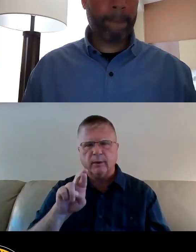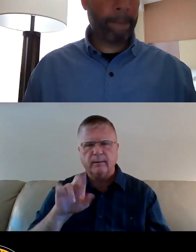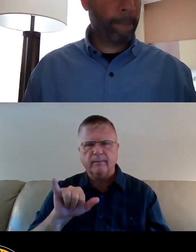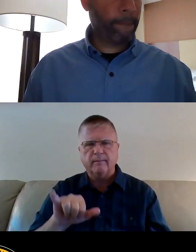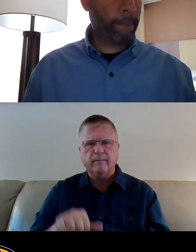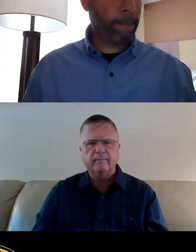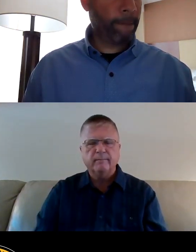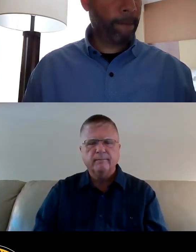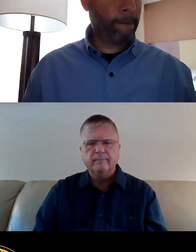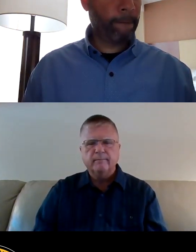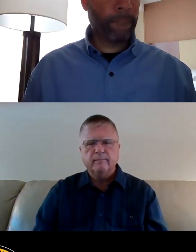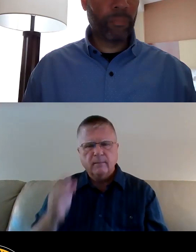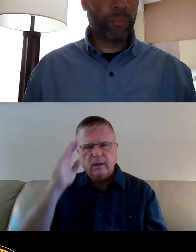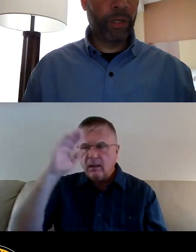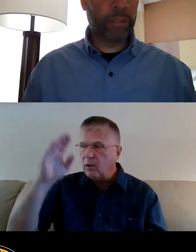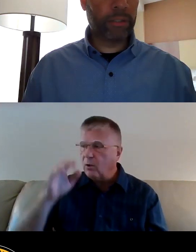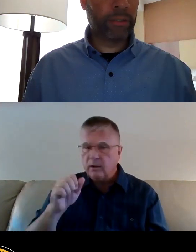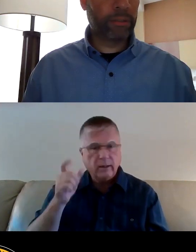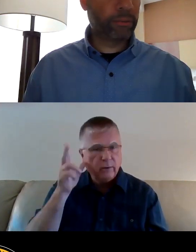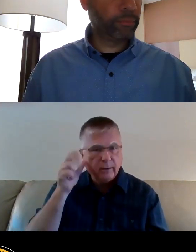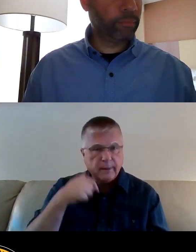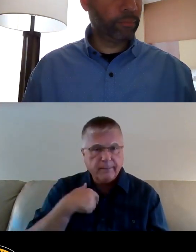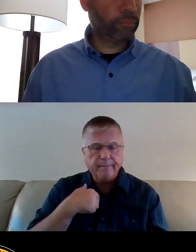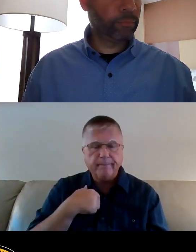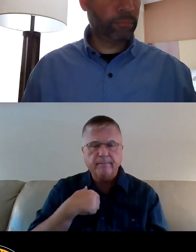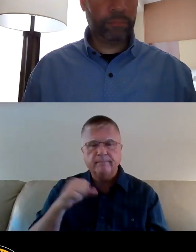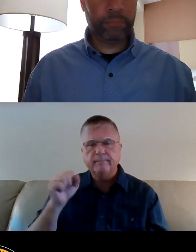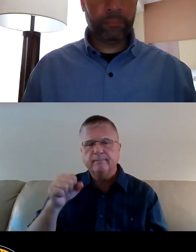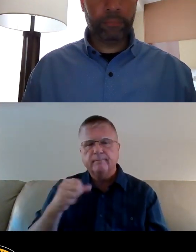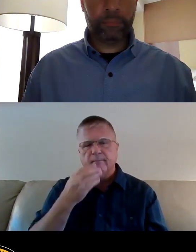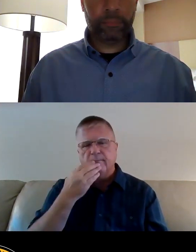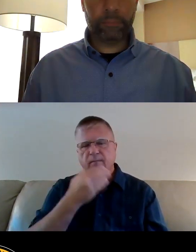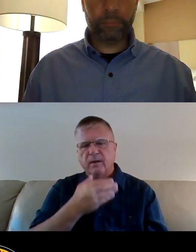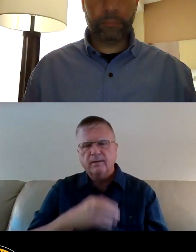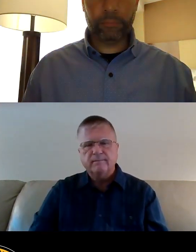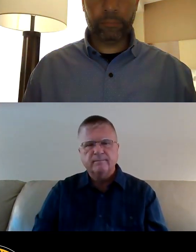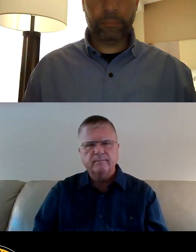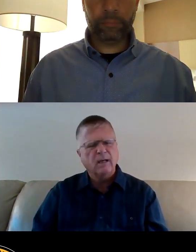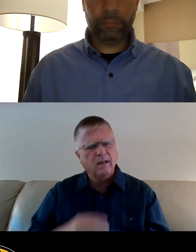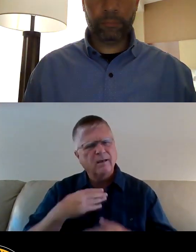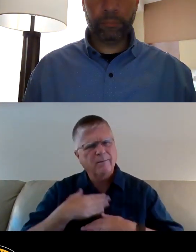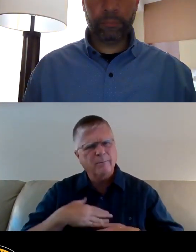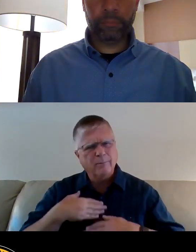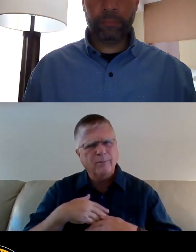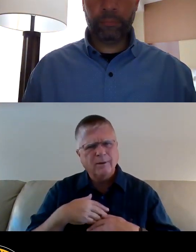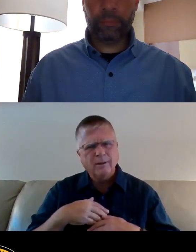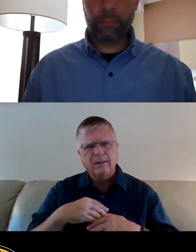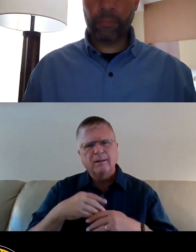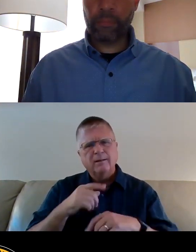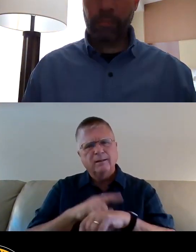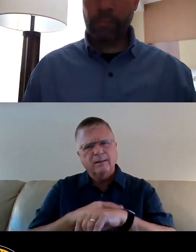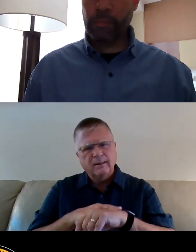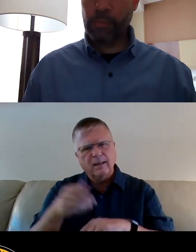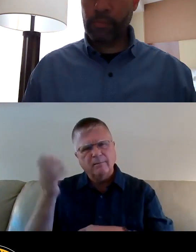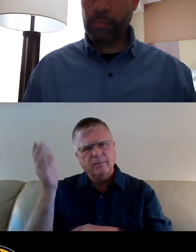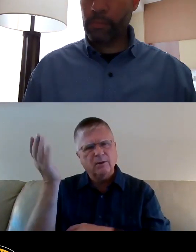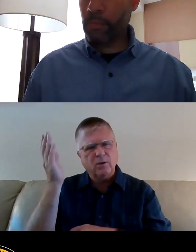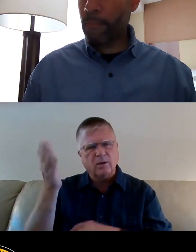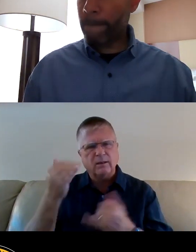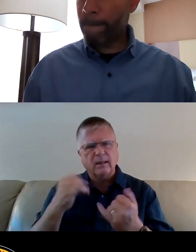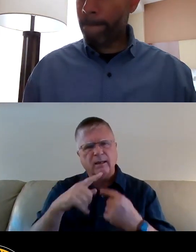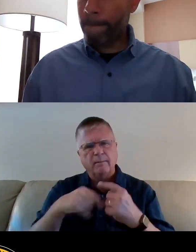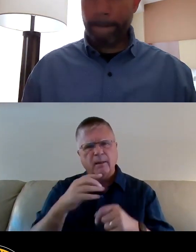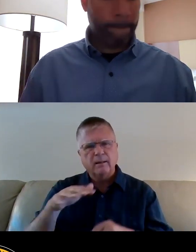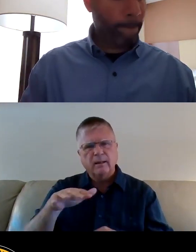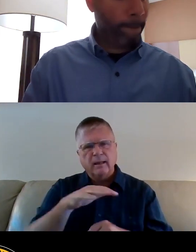Hello, can everyone hear me? Yes. Okay, thanks. I appreciate the time to speak today on the neighborhood